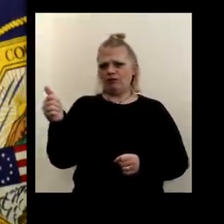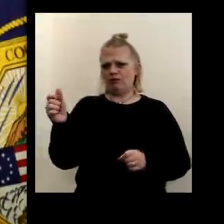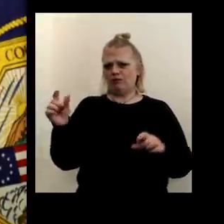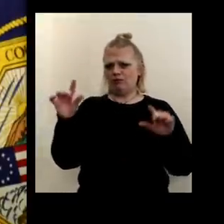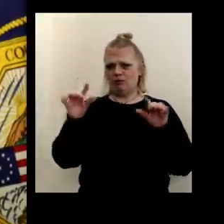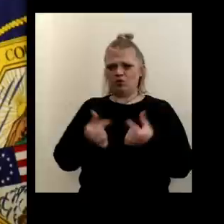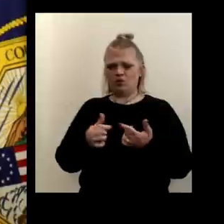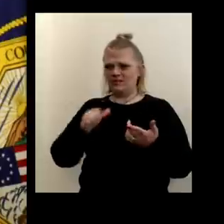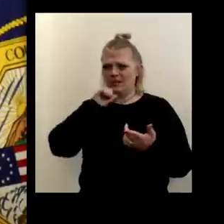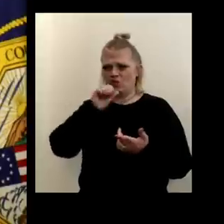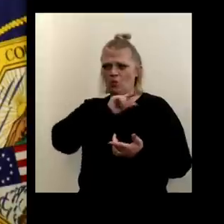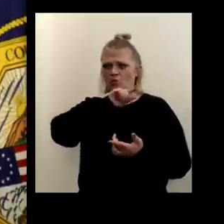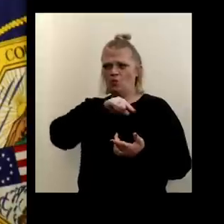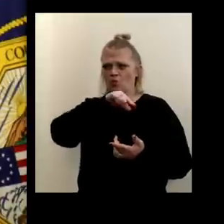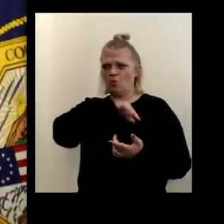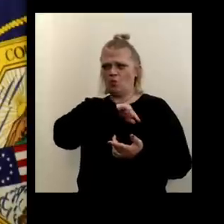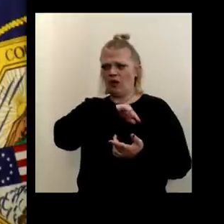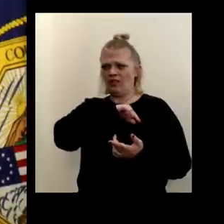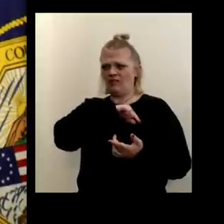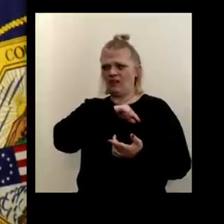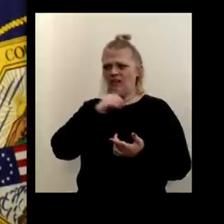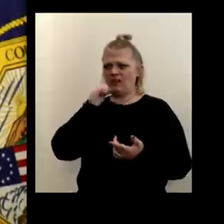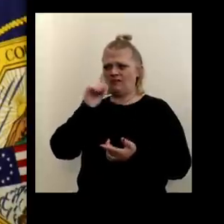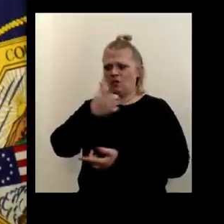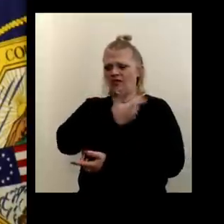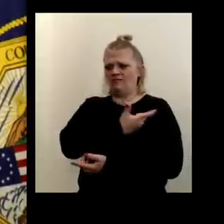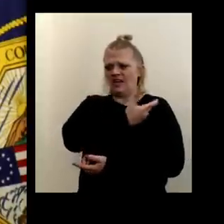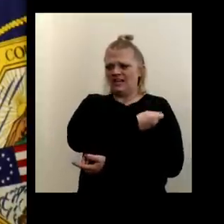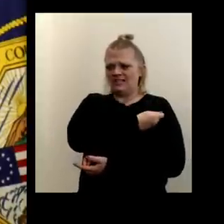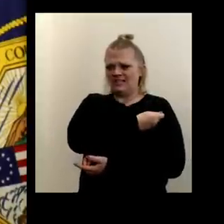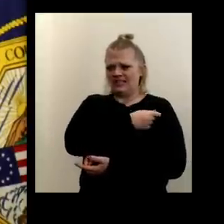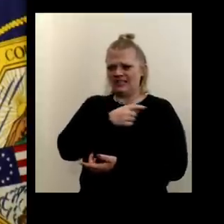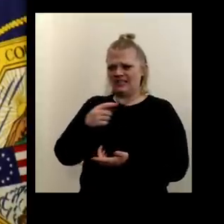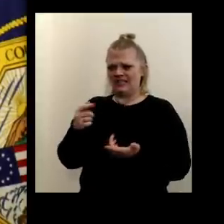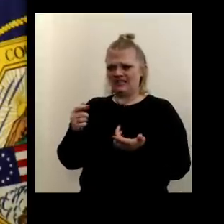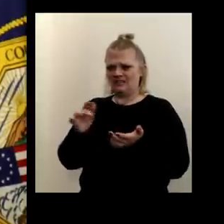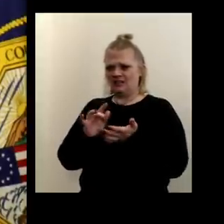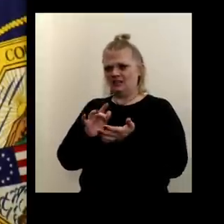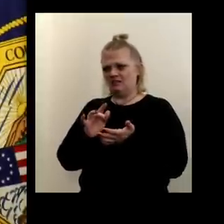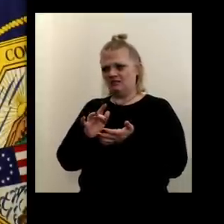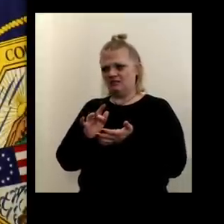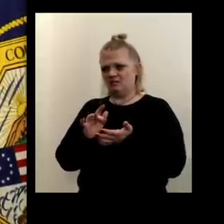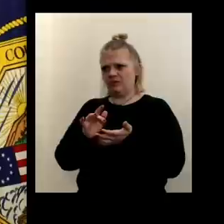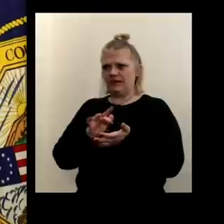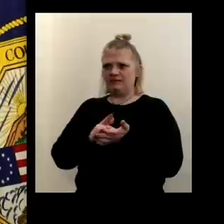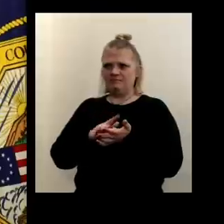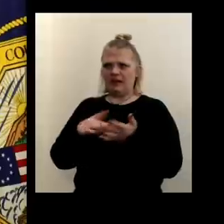aren't going to qualify for the vaccine? medical condition, anything else?